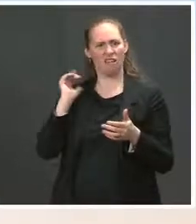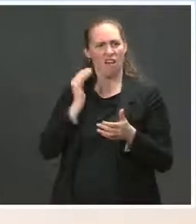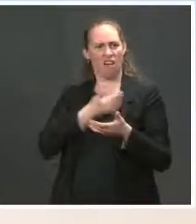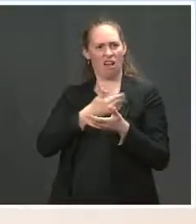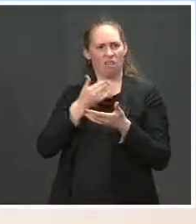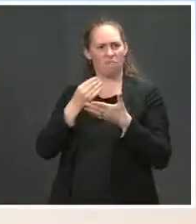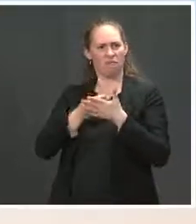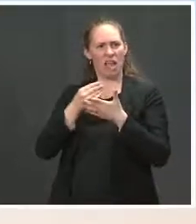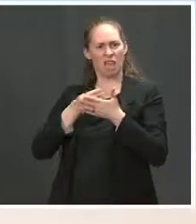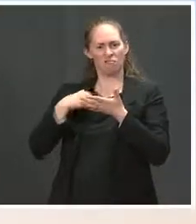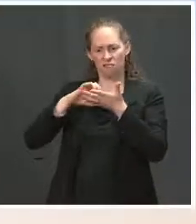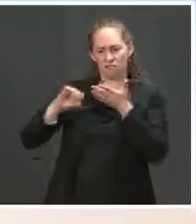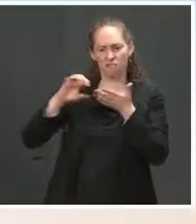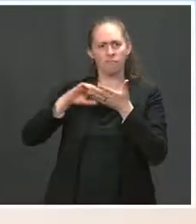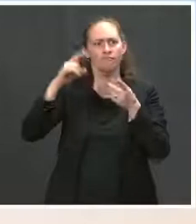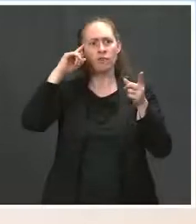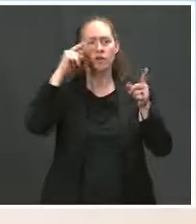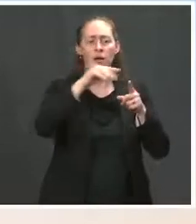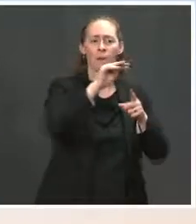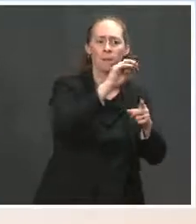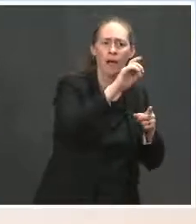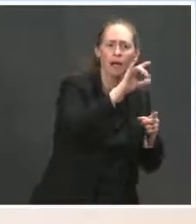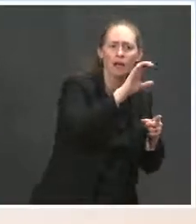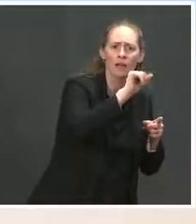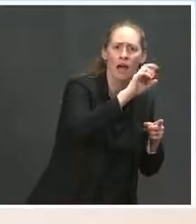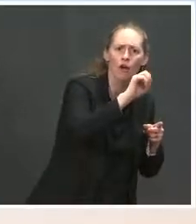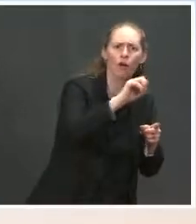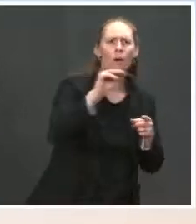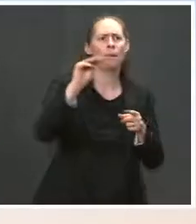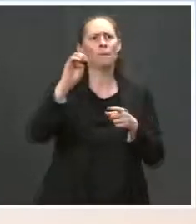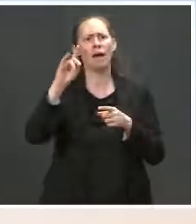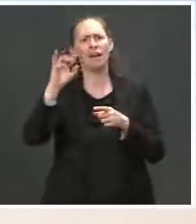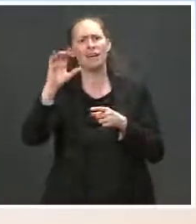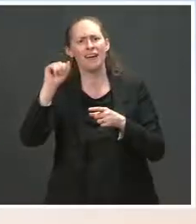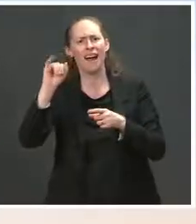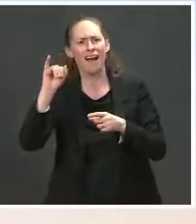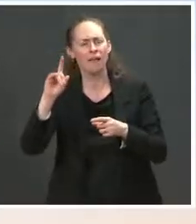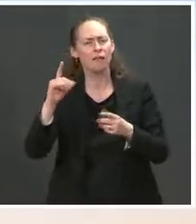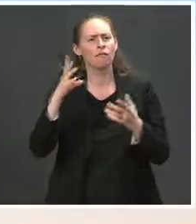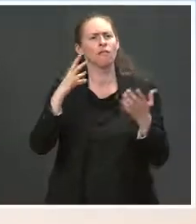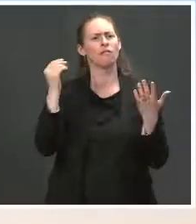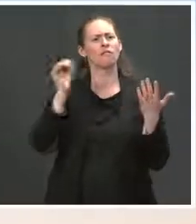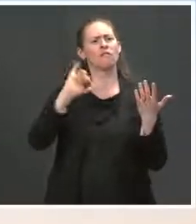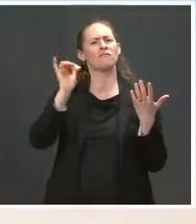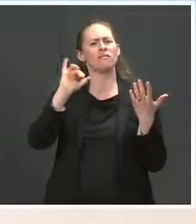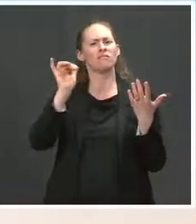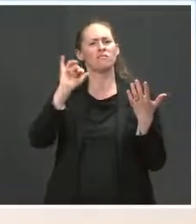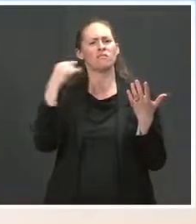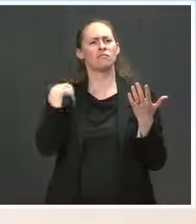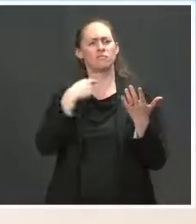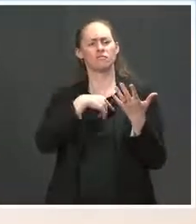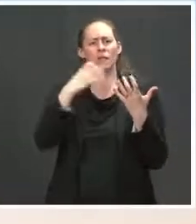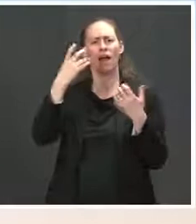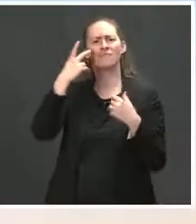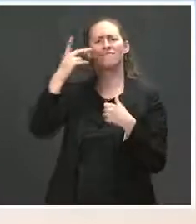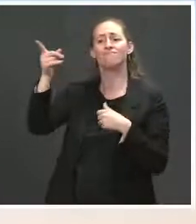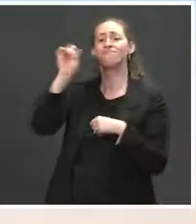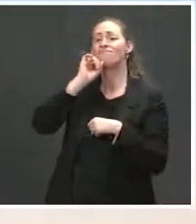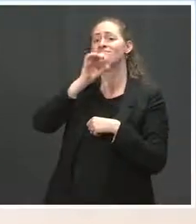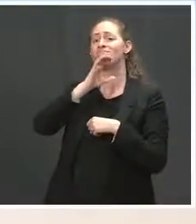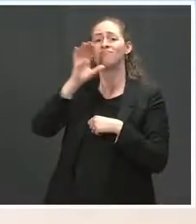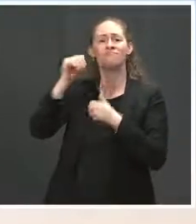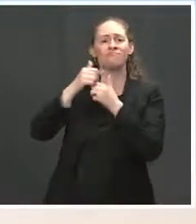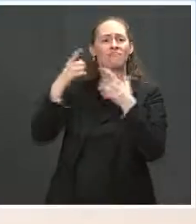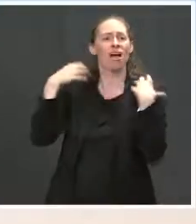forms to improve nursing home quality and transparency has bipartisan support, including bills put out by the likes of